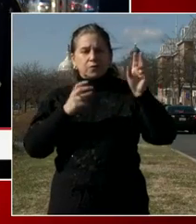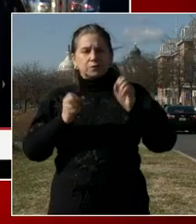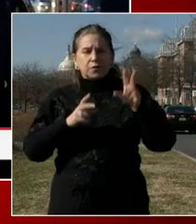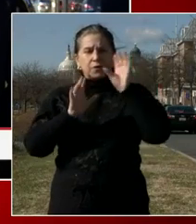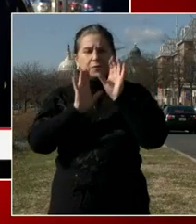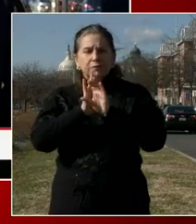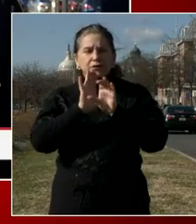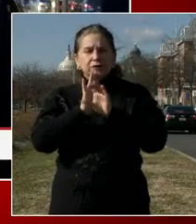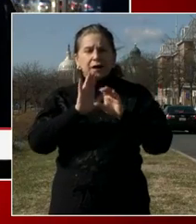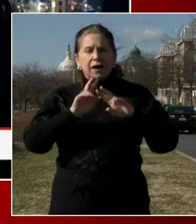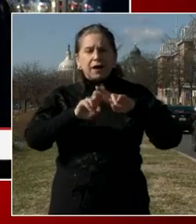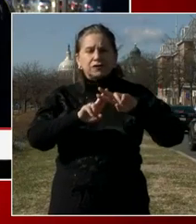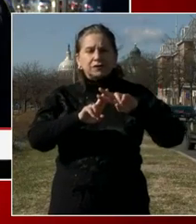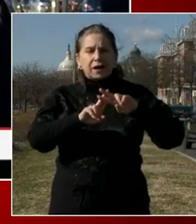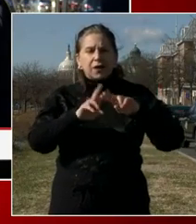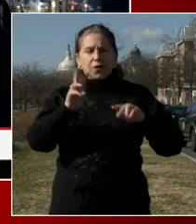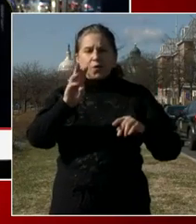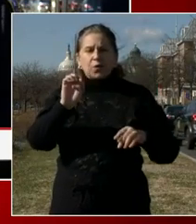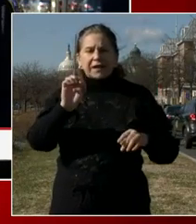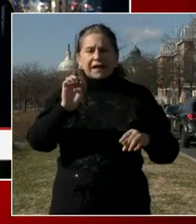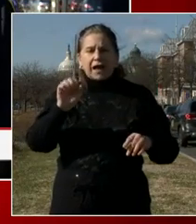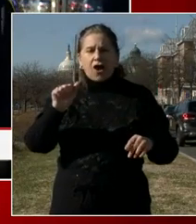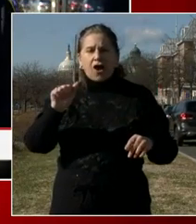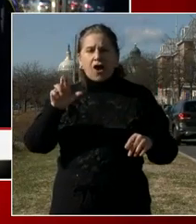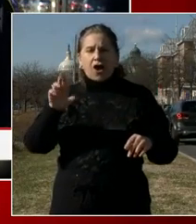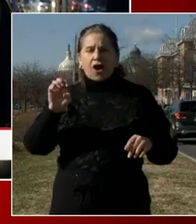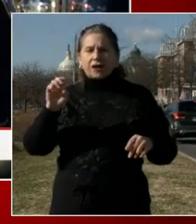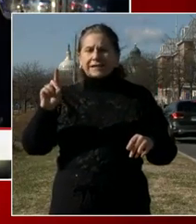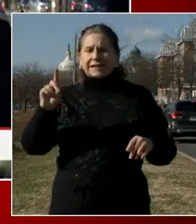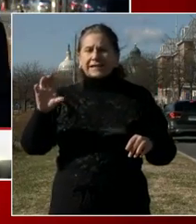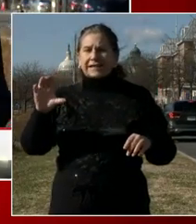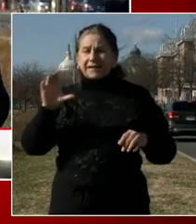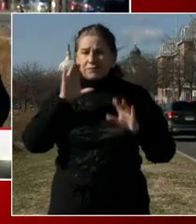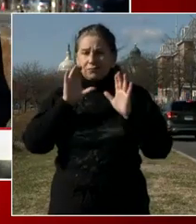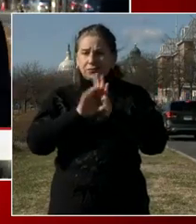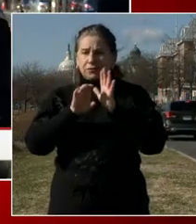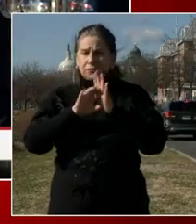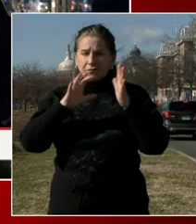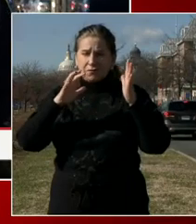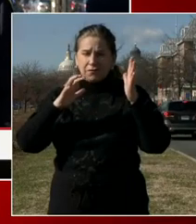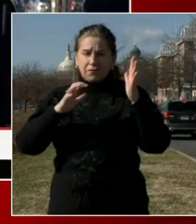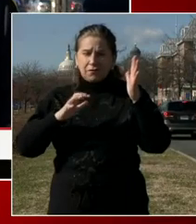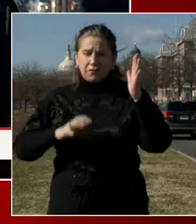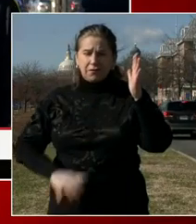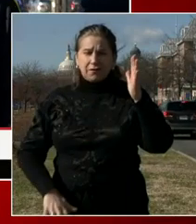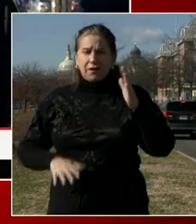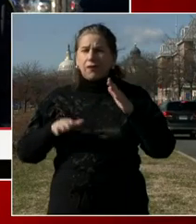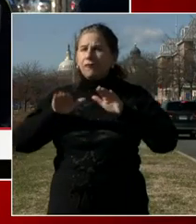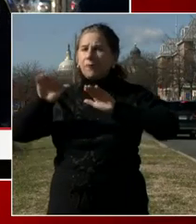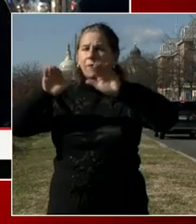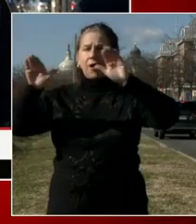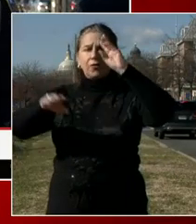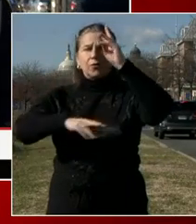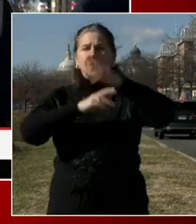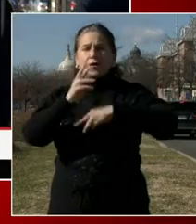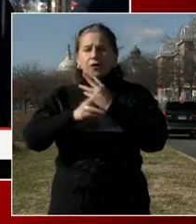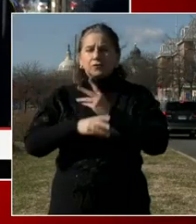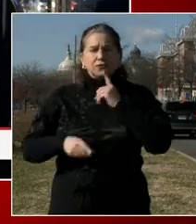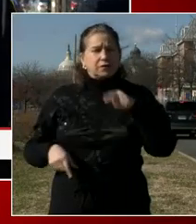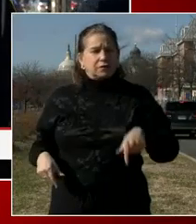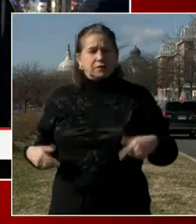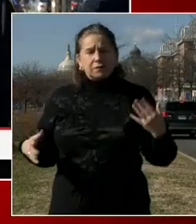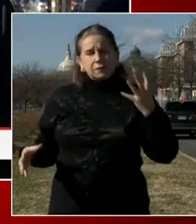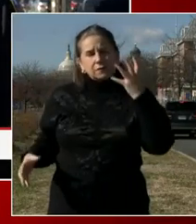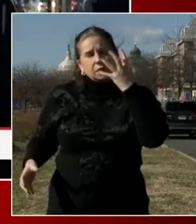with We Are D.C. It is a much needed reminder to the world that our city has so much to offer